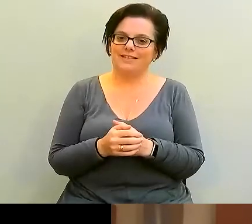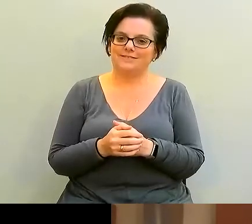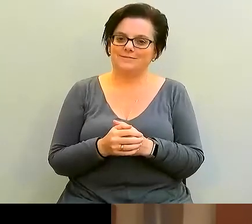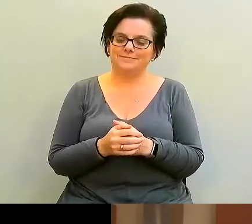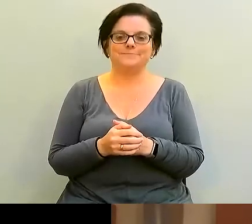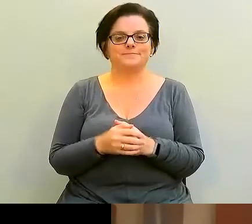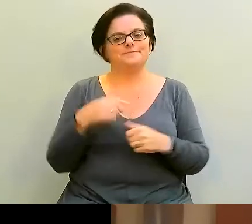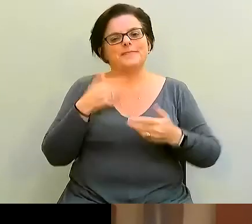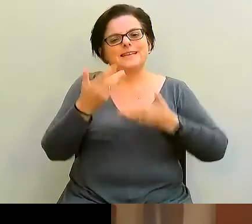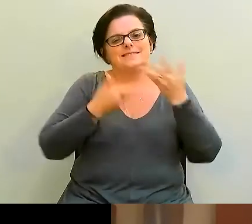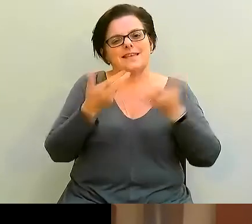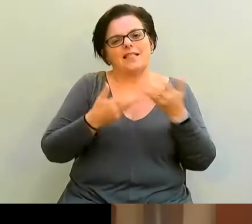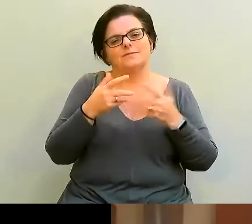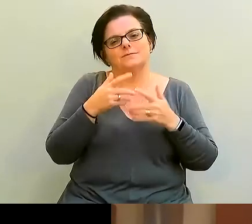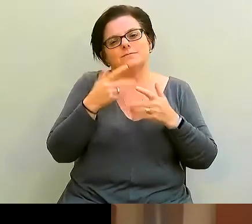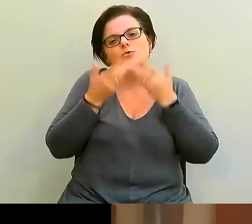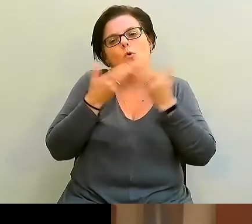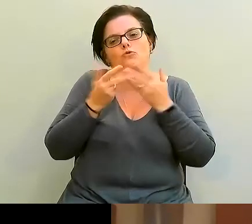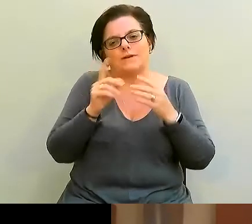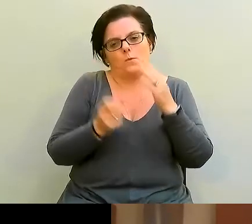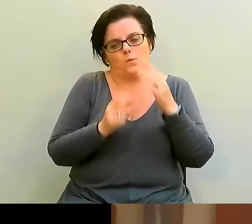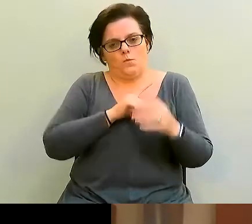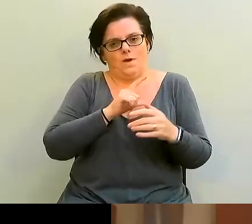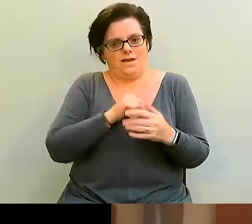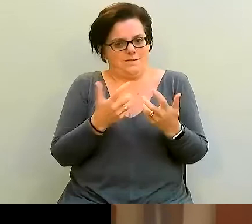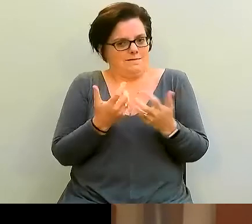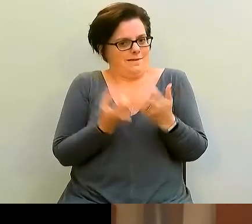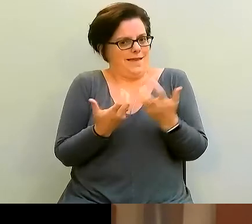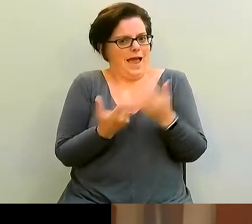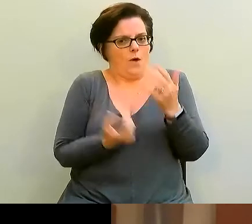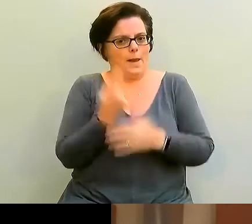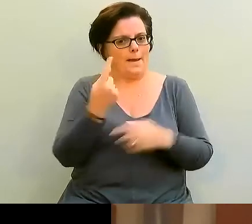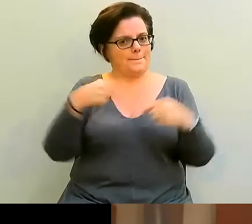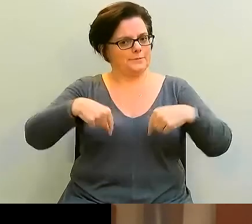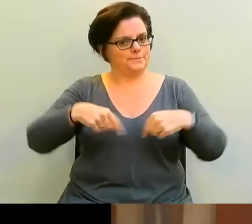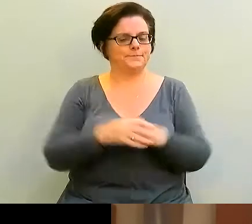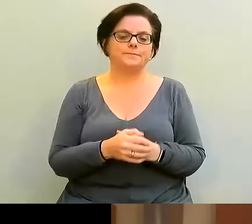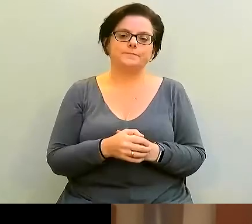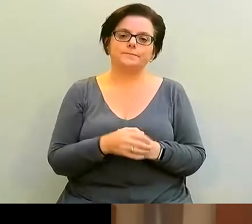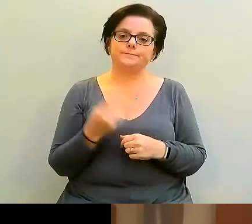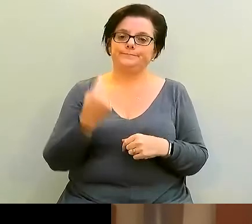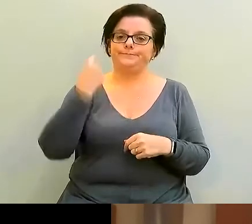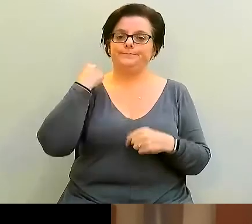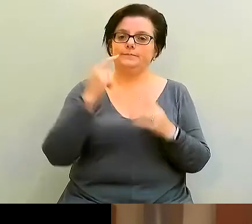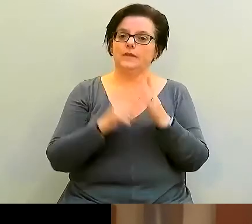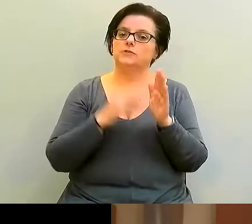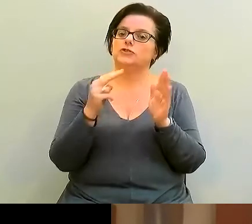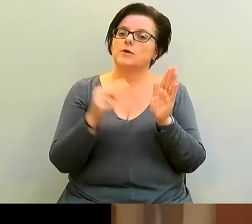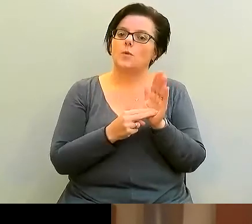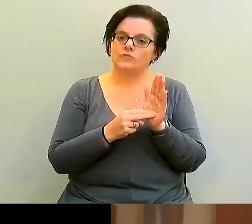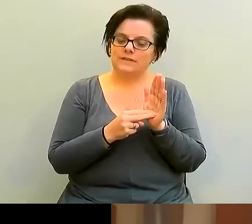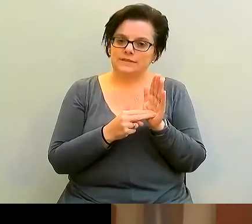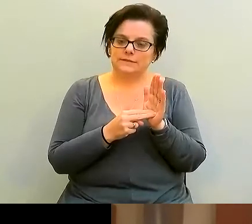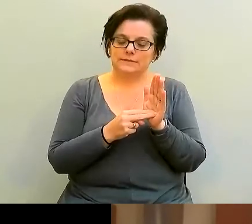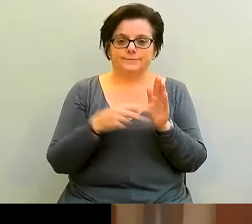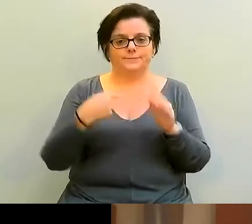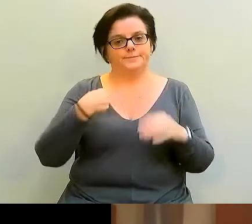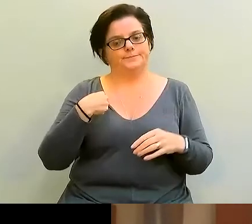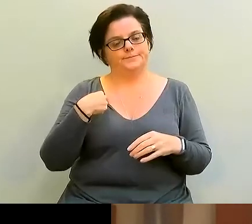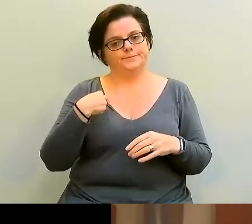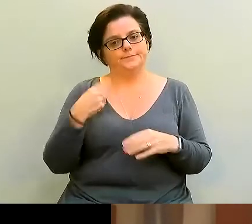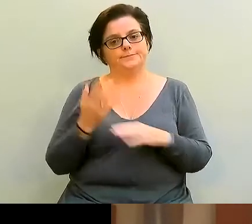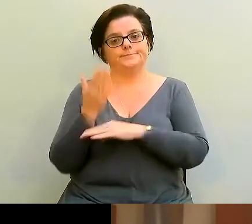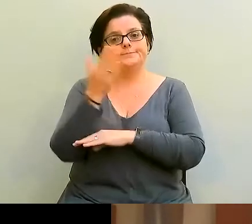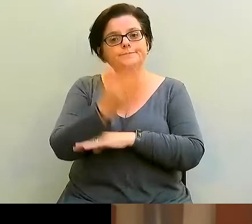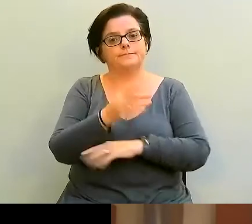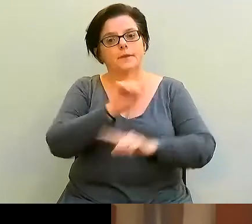brief story about how this particular session came about. So back in January, I was at a